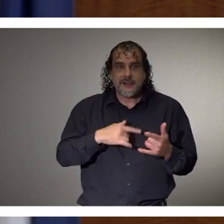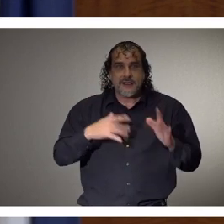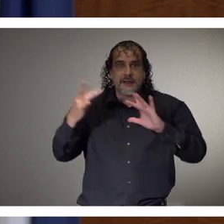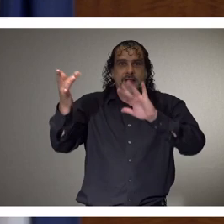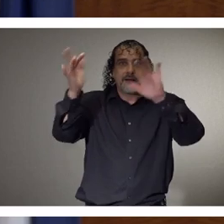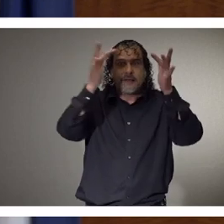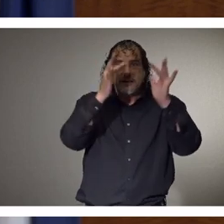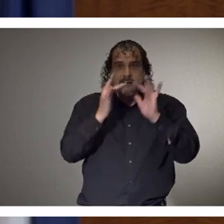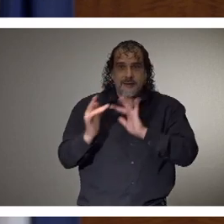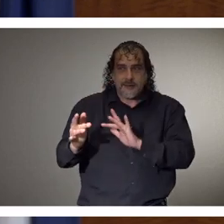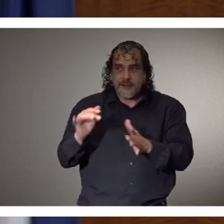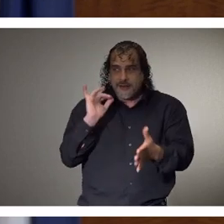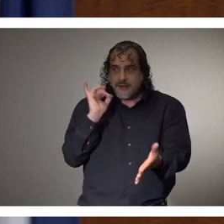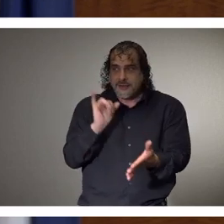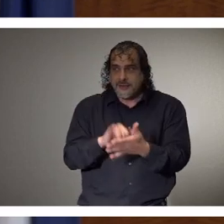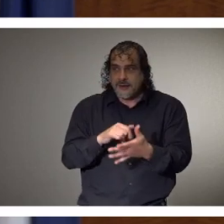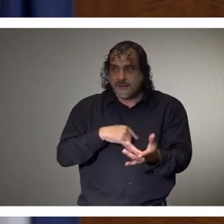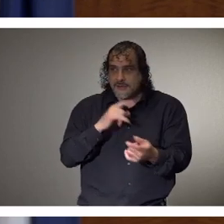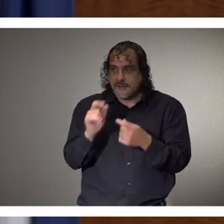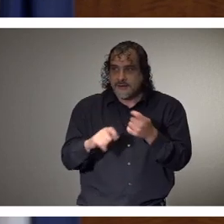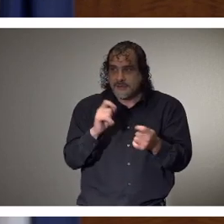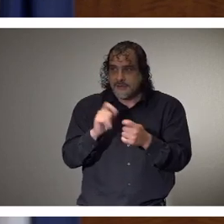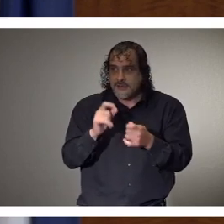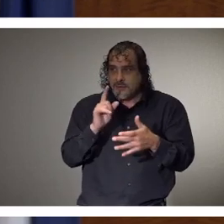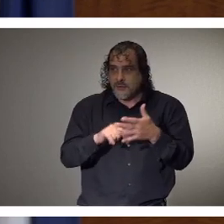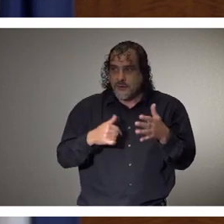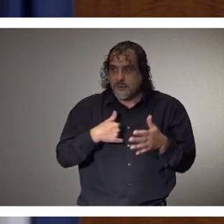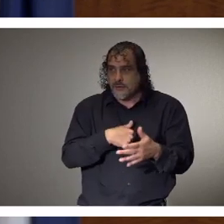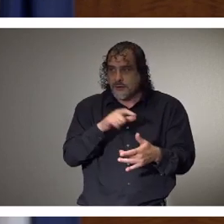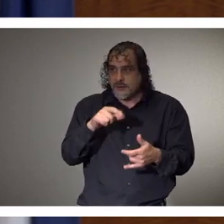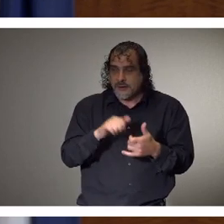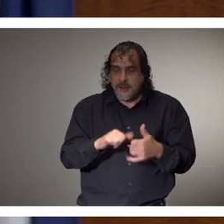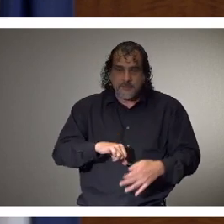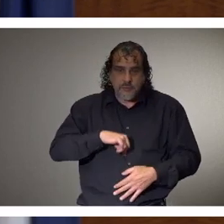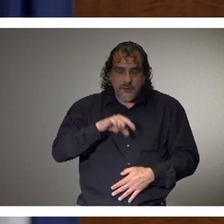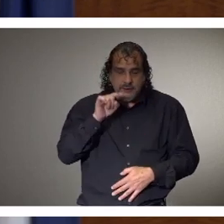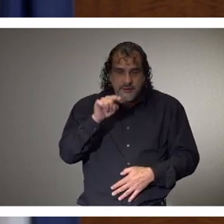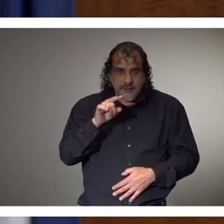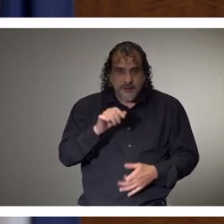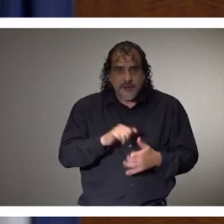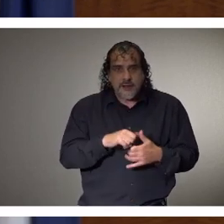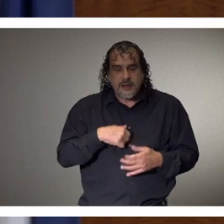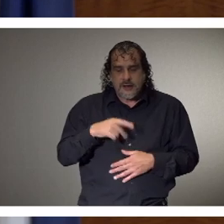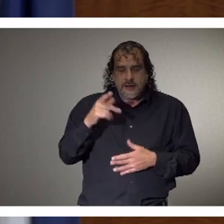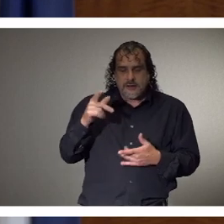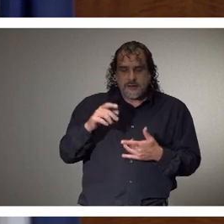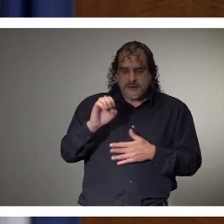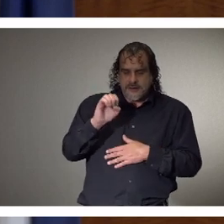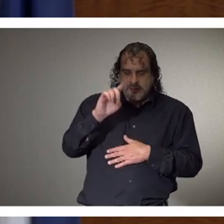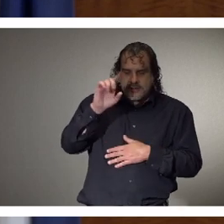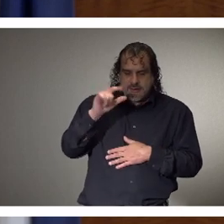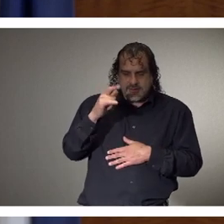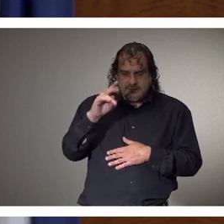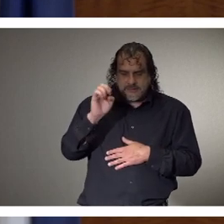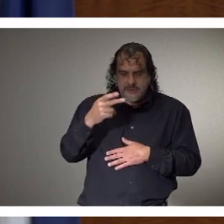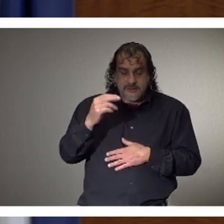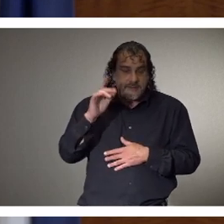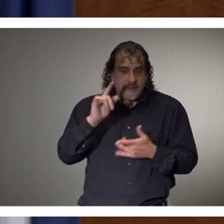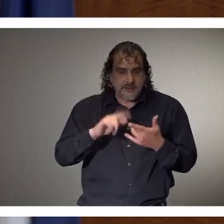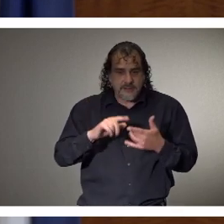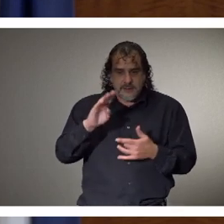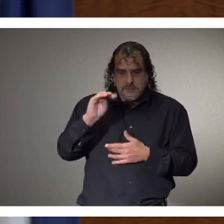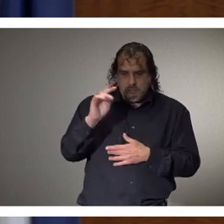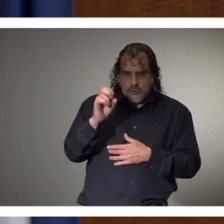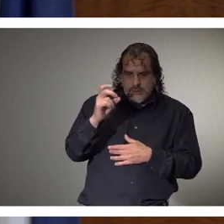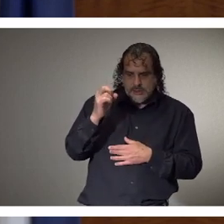Kaylee, that's the spirit. That's exactly what we need to be doing. Proud of you. From Purvis, Olivia Steele. Happy birthday. Brand Boyd.